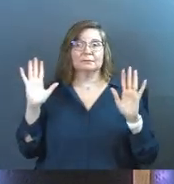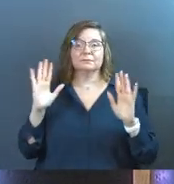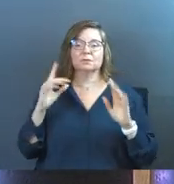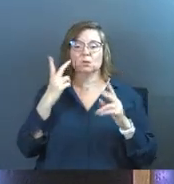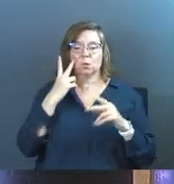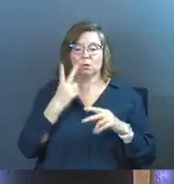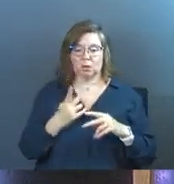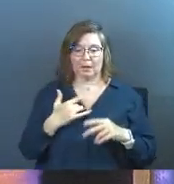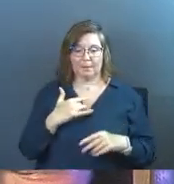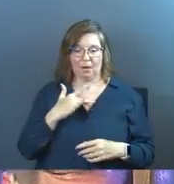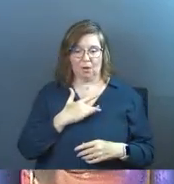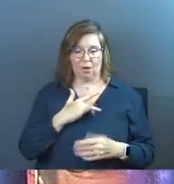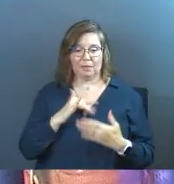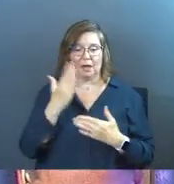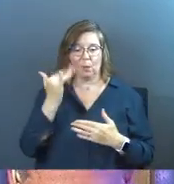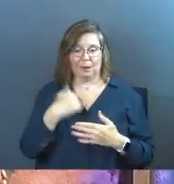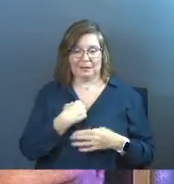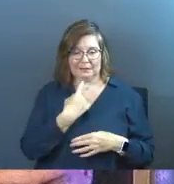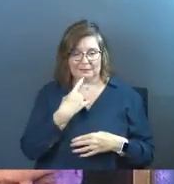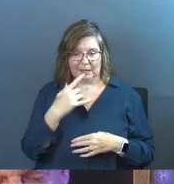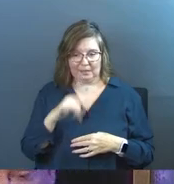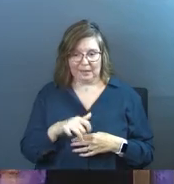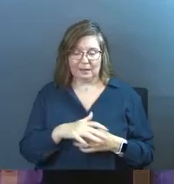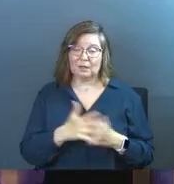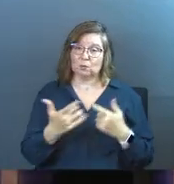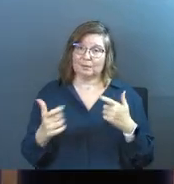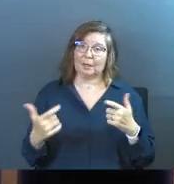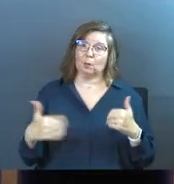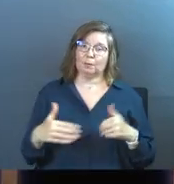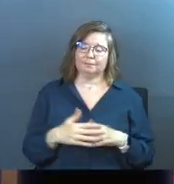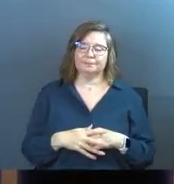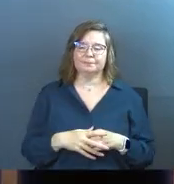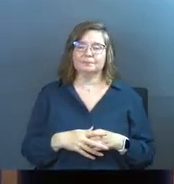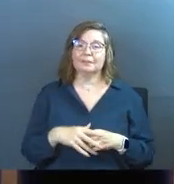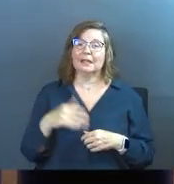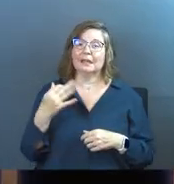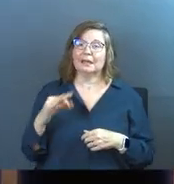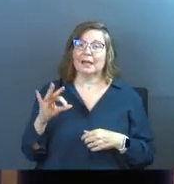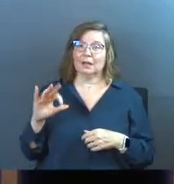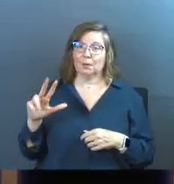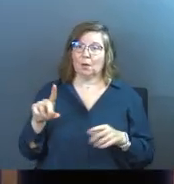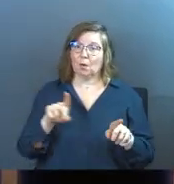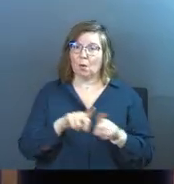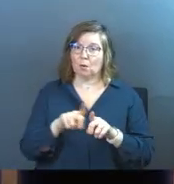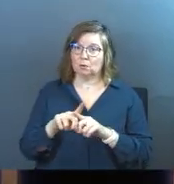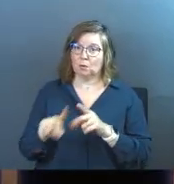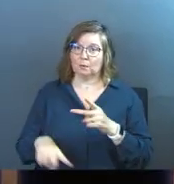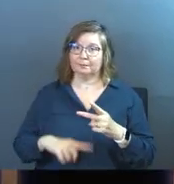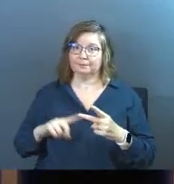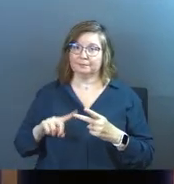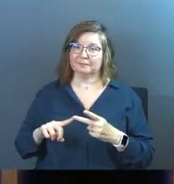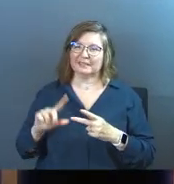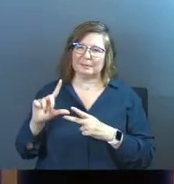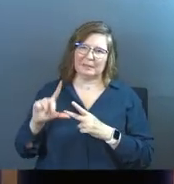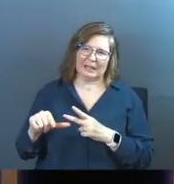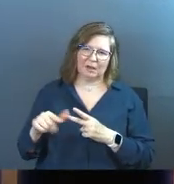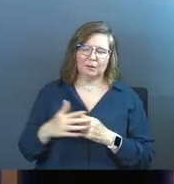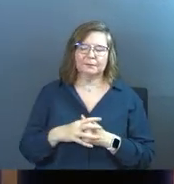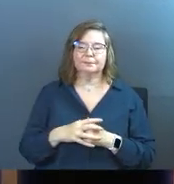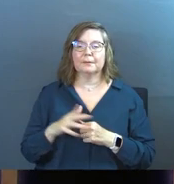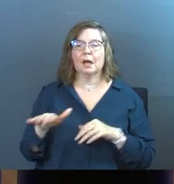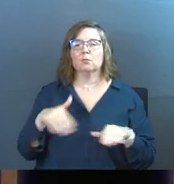So he saw that in my heart and that's why he said that it was a big deal. Also 1993, a little bit later,